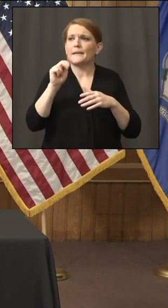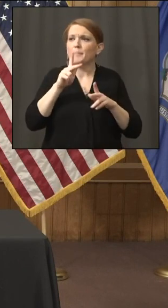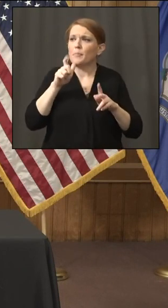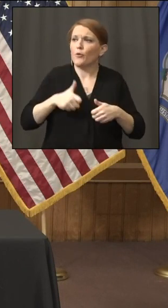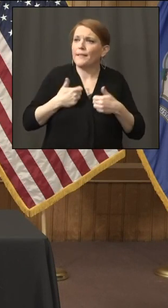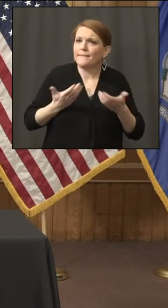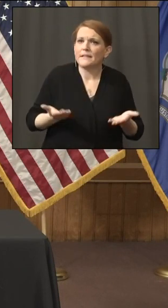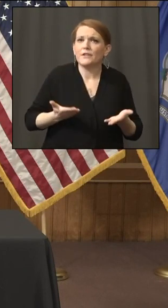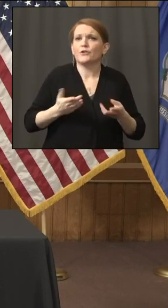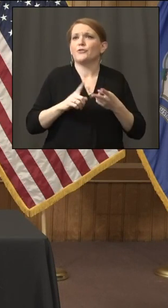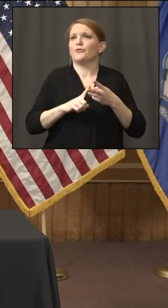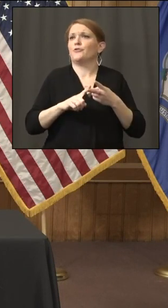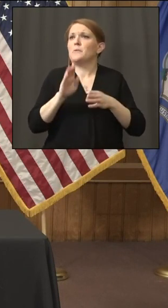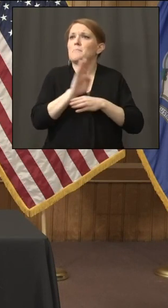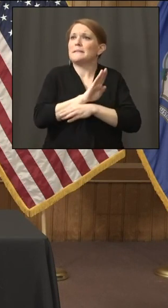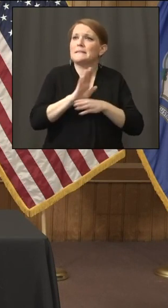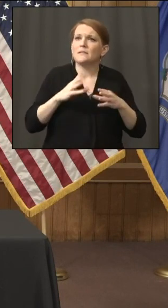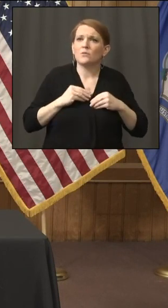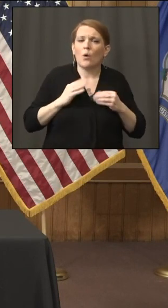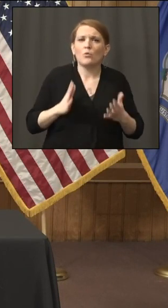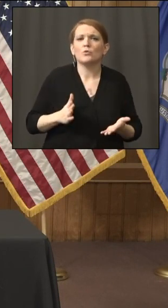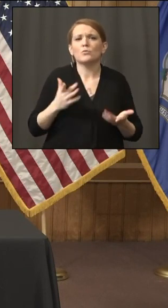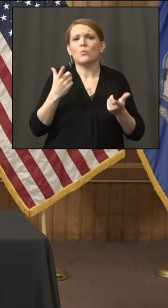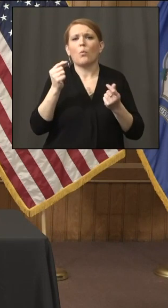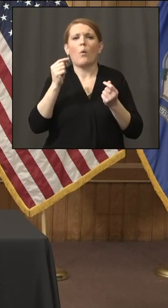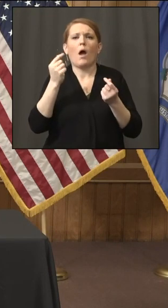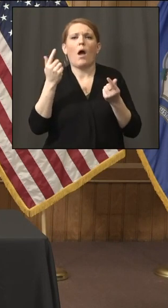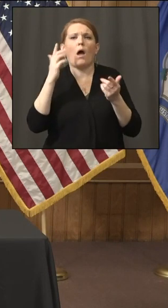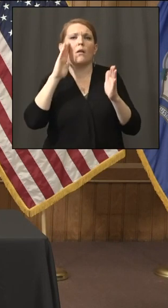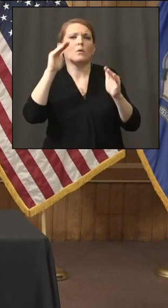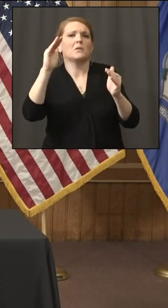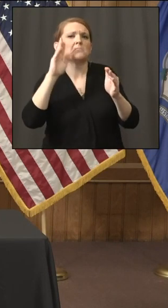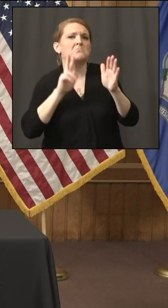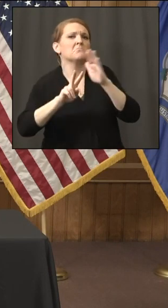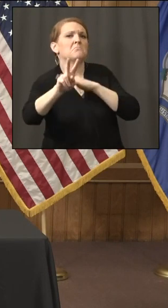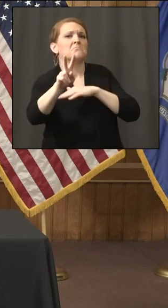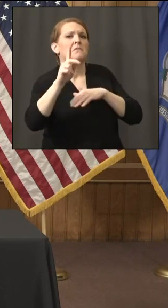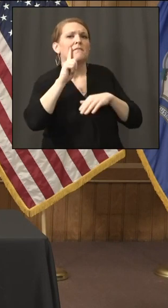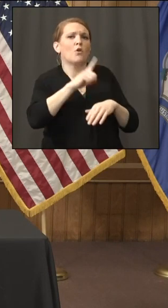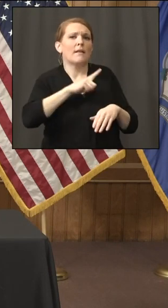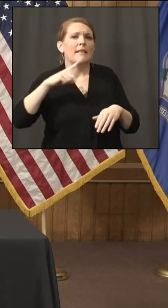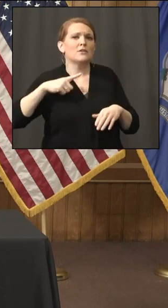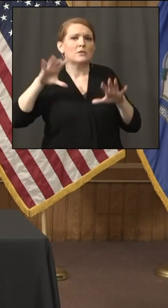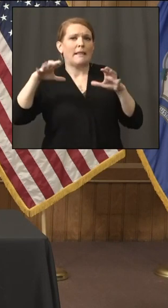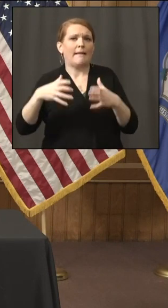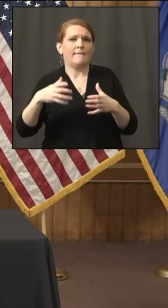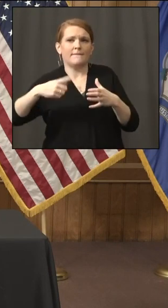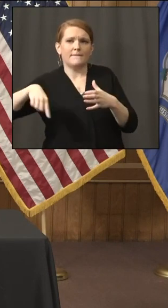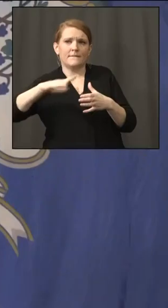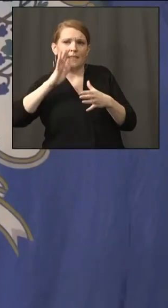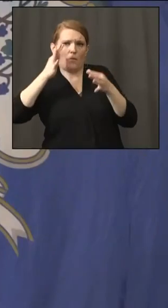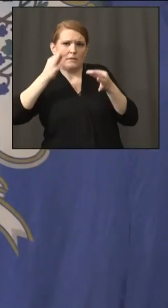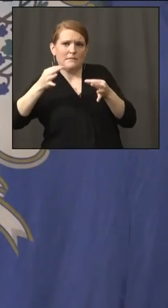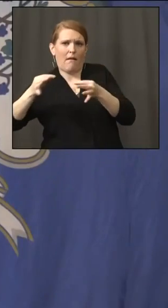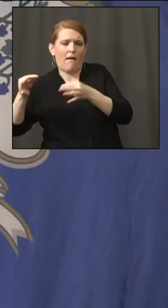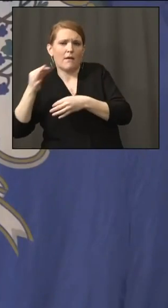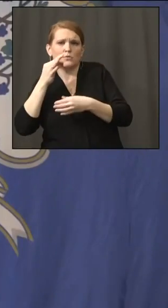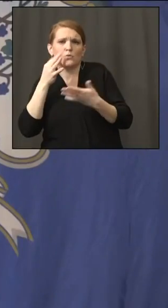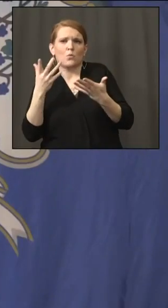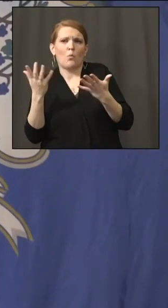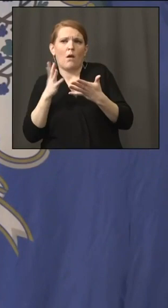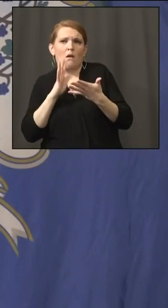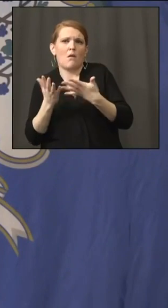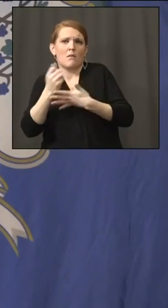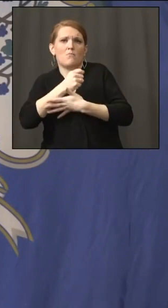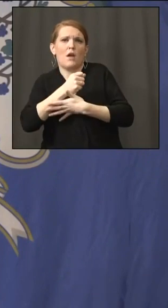the upcoming legislative session and what your top priorities and goals are for next year. Yeah, we've got to, Erica,